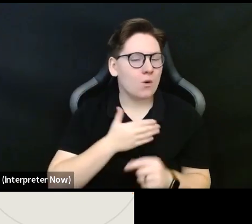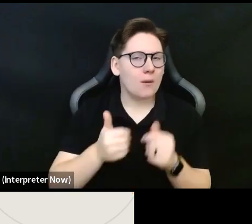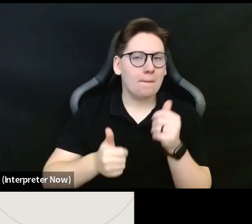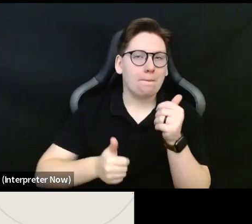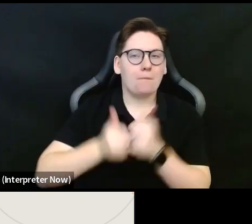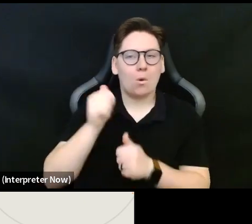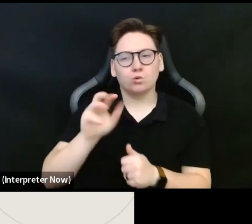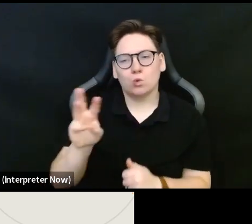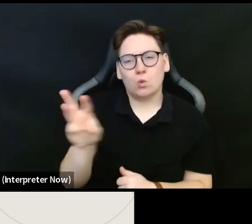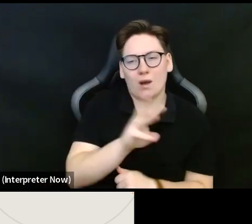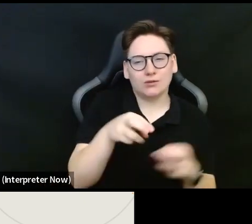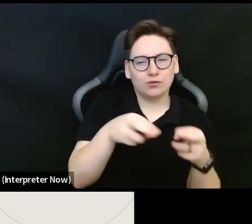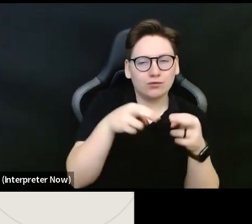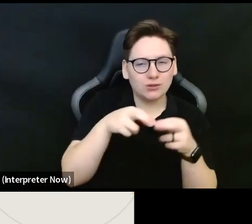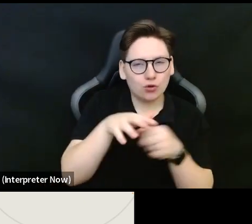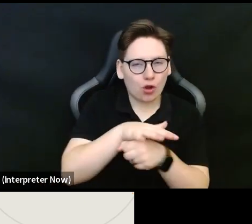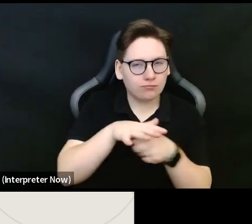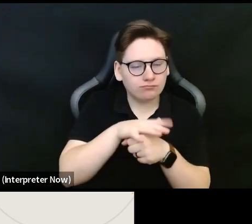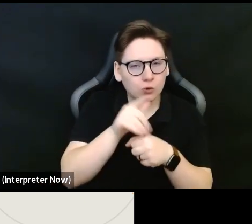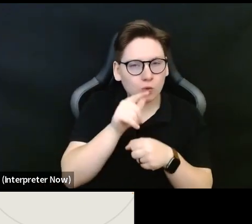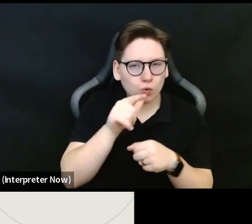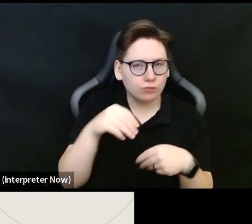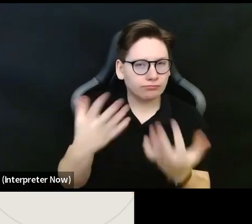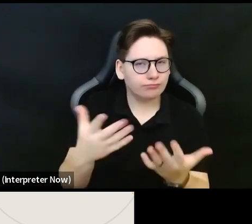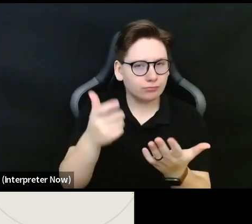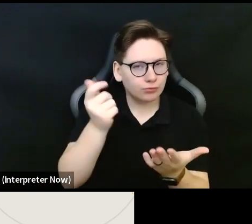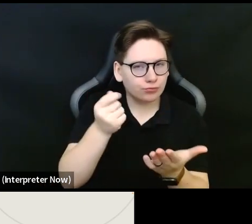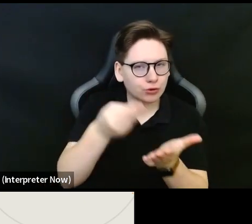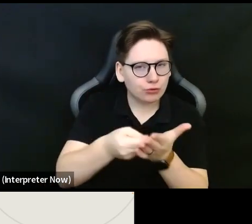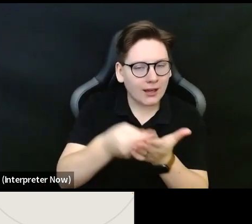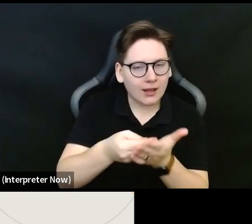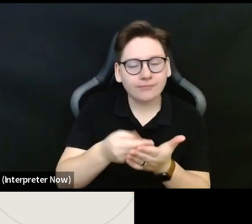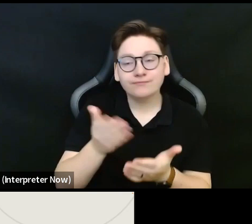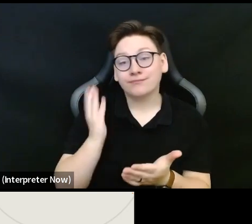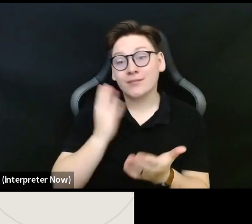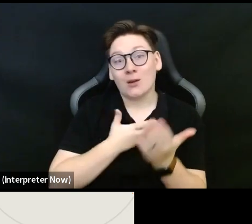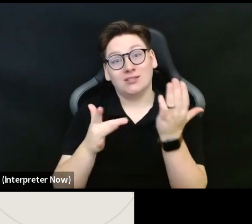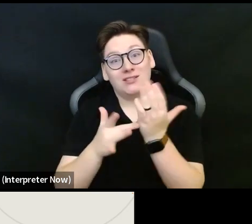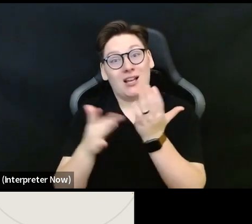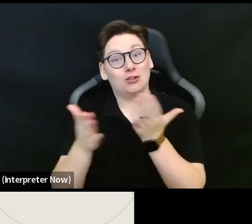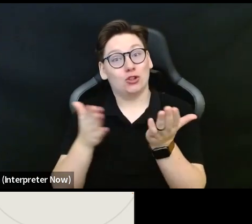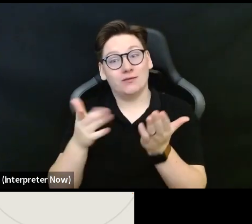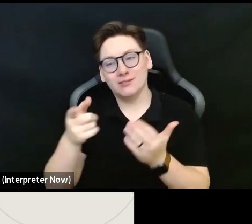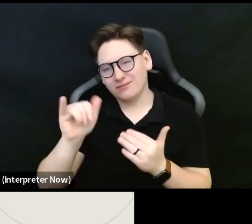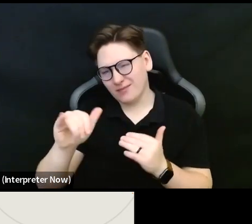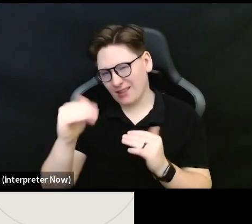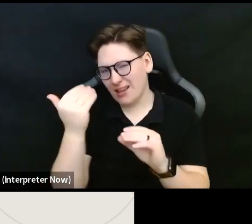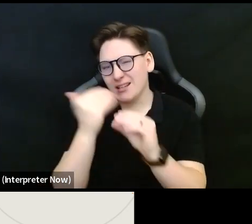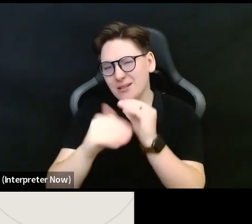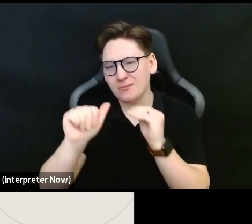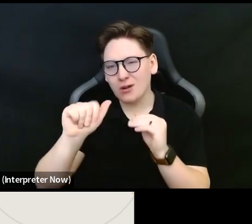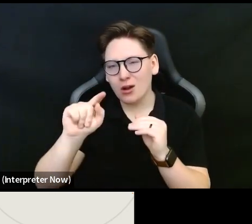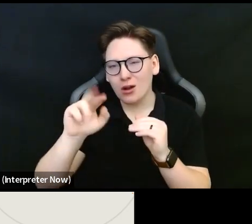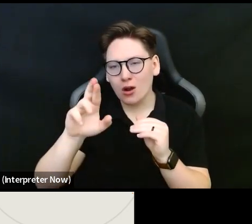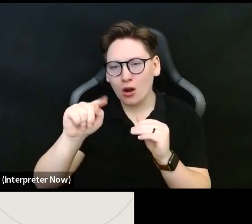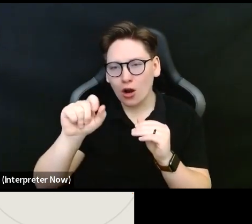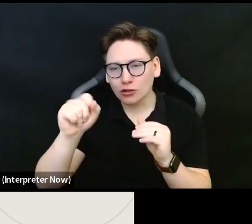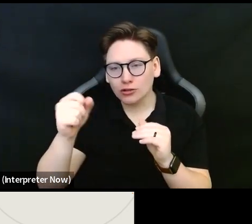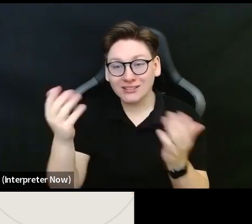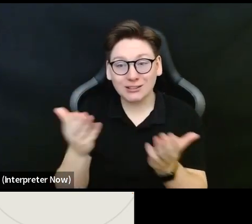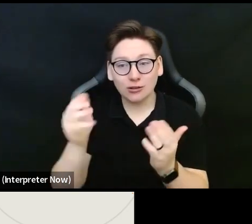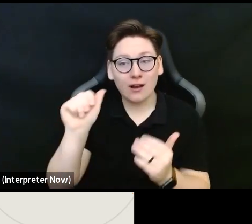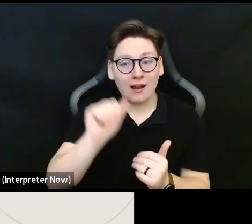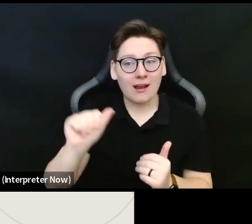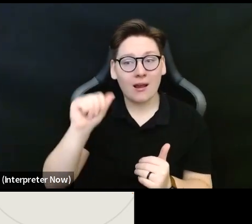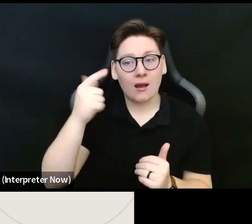arts organization delivering this grant, including our technical services. Their email arts here at GoSmart.org on the slide is the